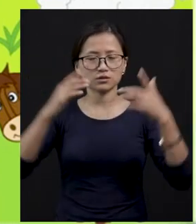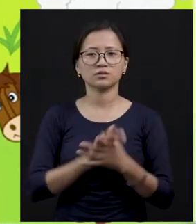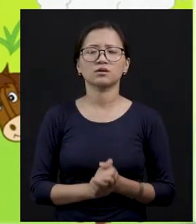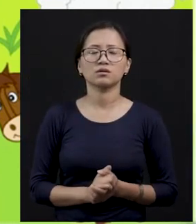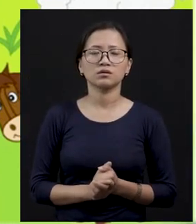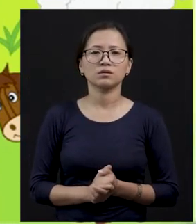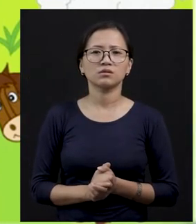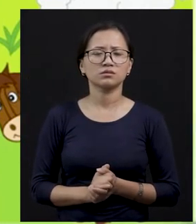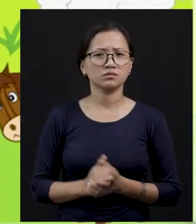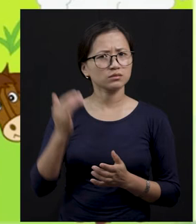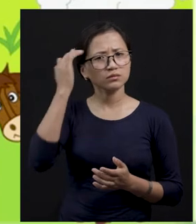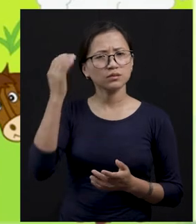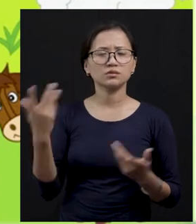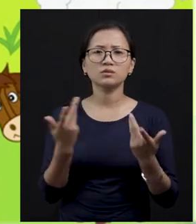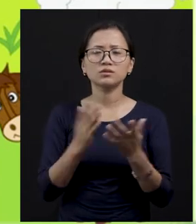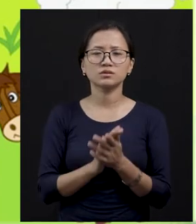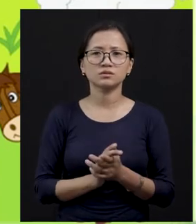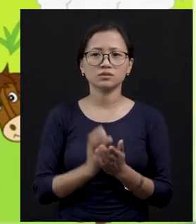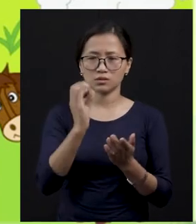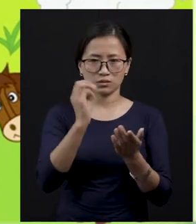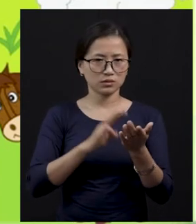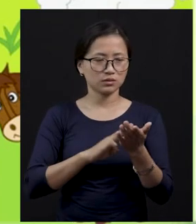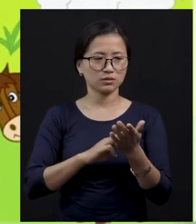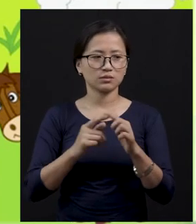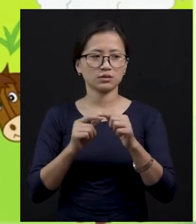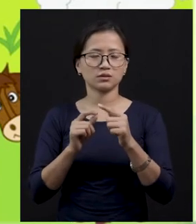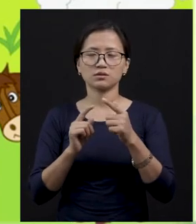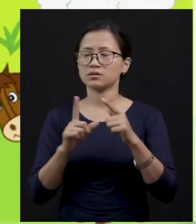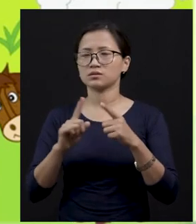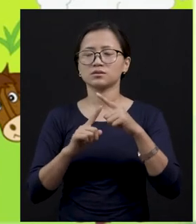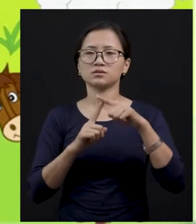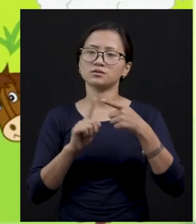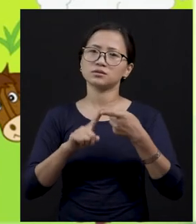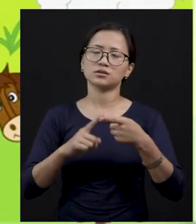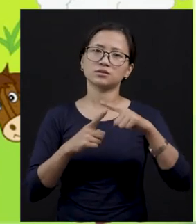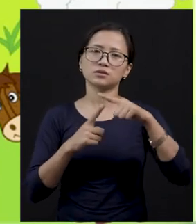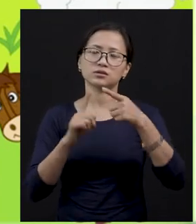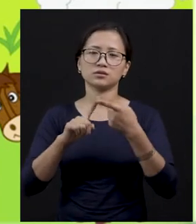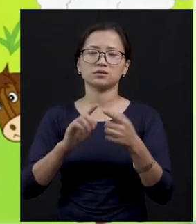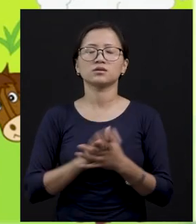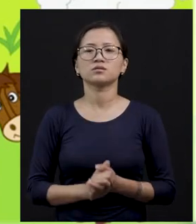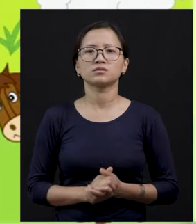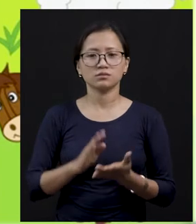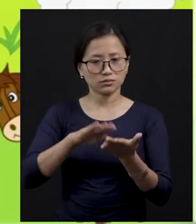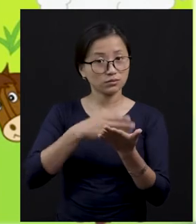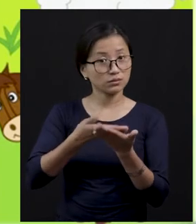Do you know what is an omelette, children? An omelette? Yes, in the morning, your mummy will make you, you know,